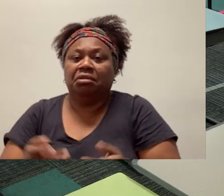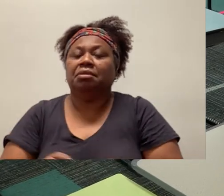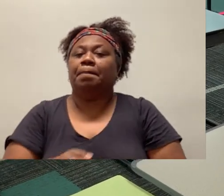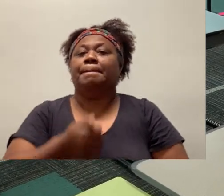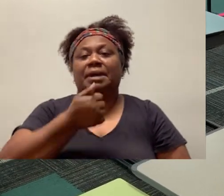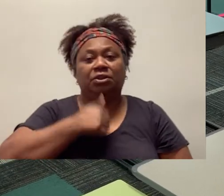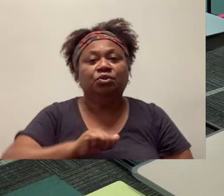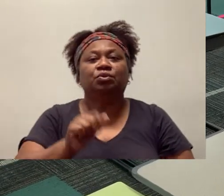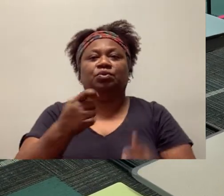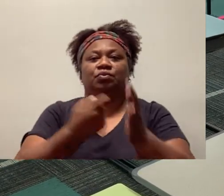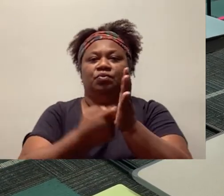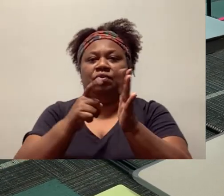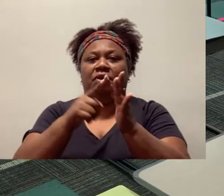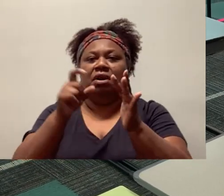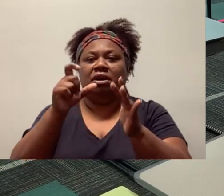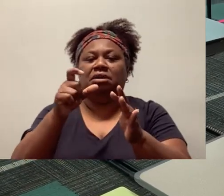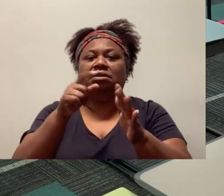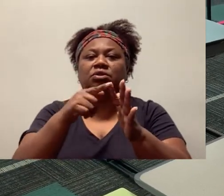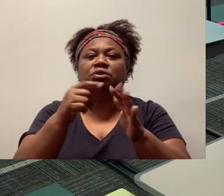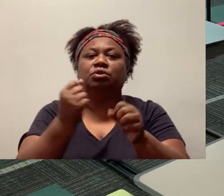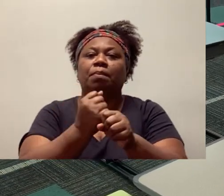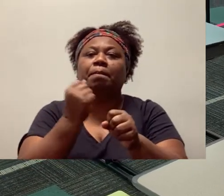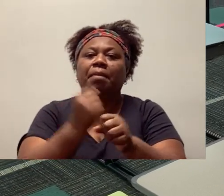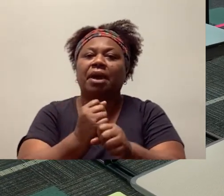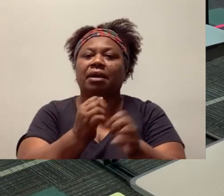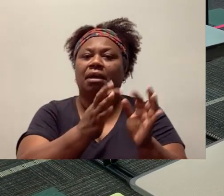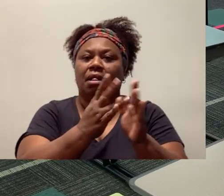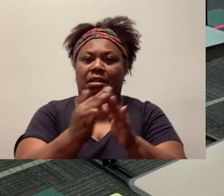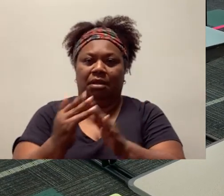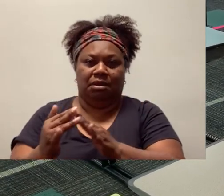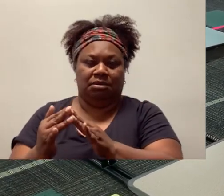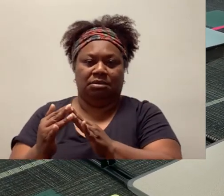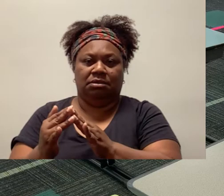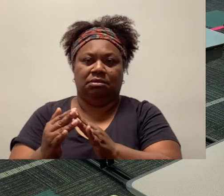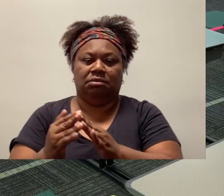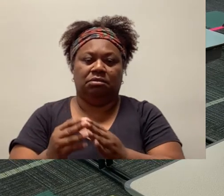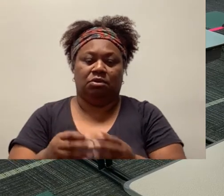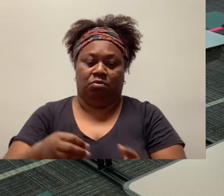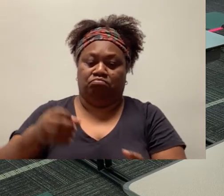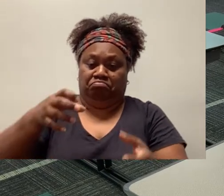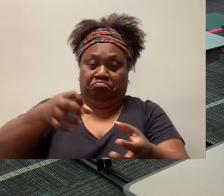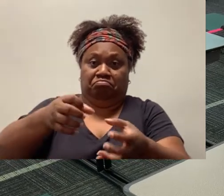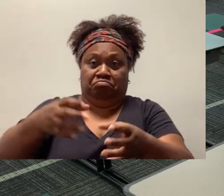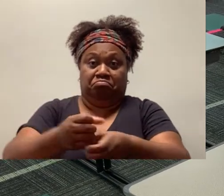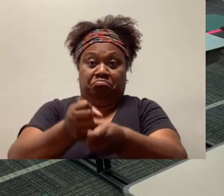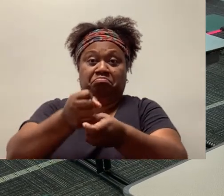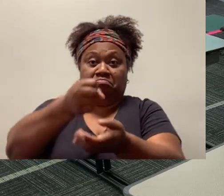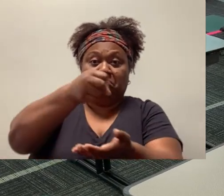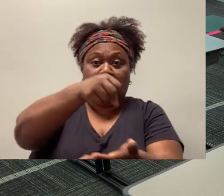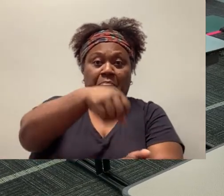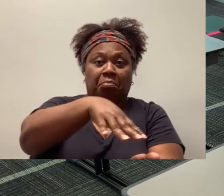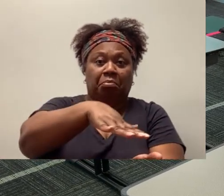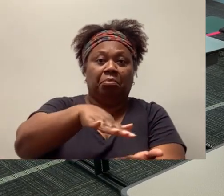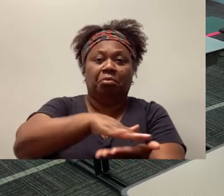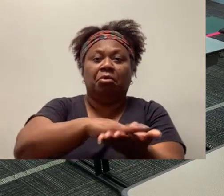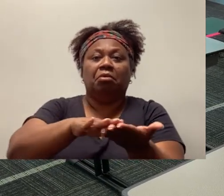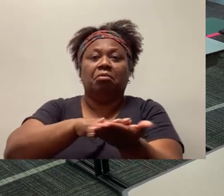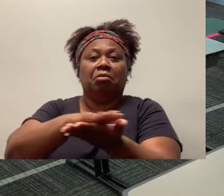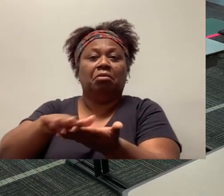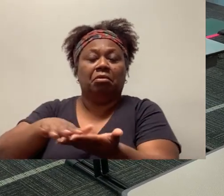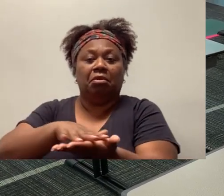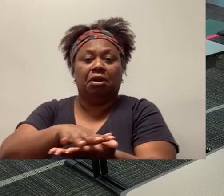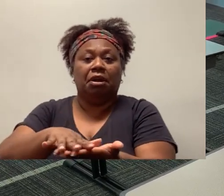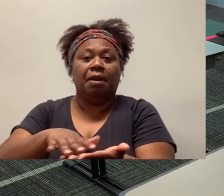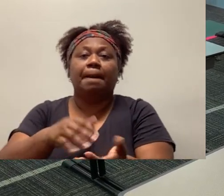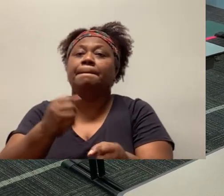letters by writing inside. So using your finger, you can move the rice around and you can try and make your letters.